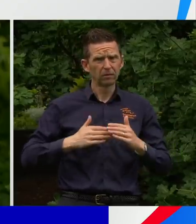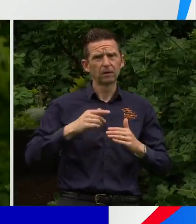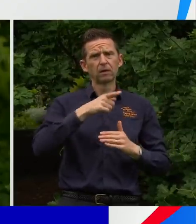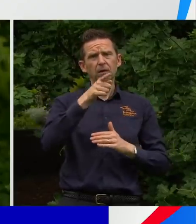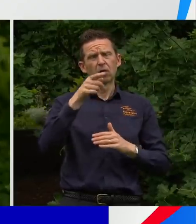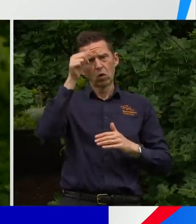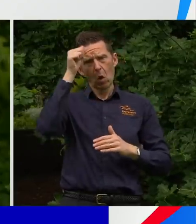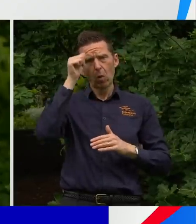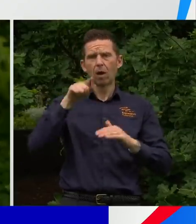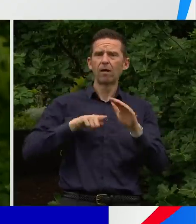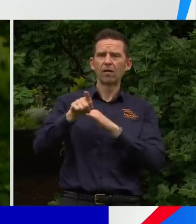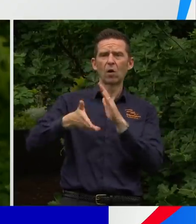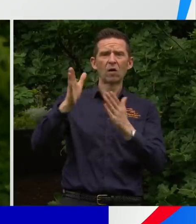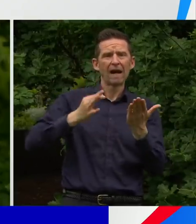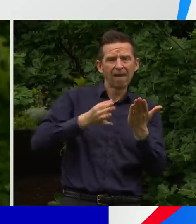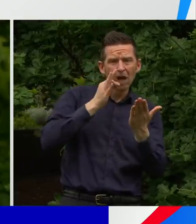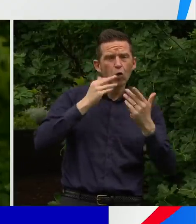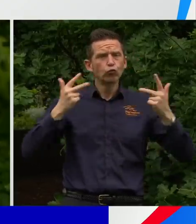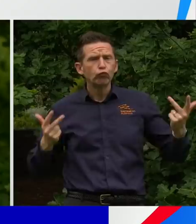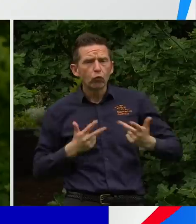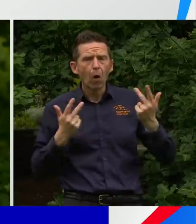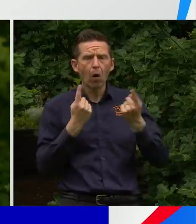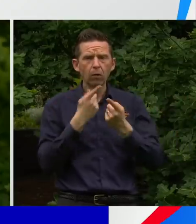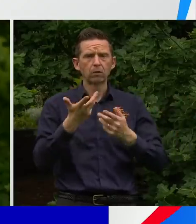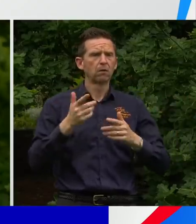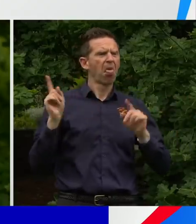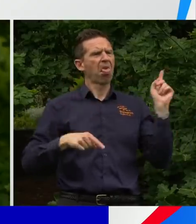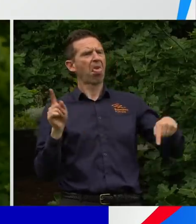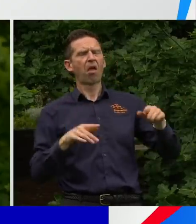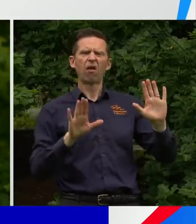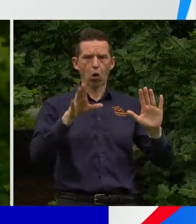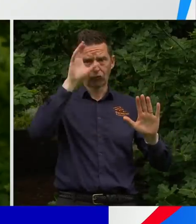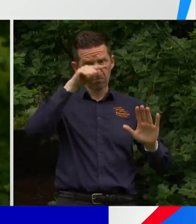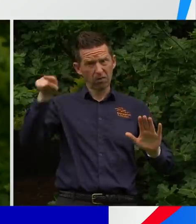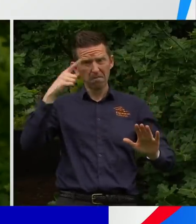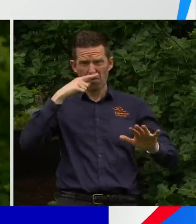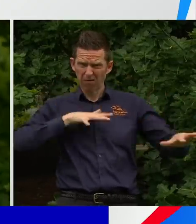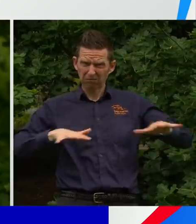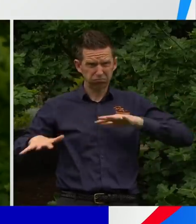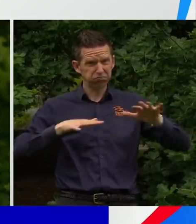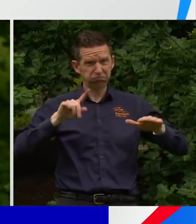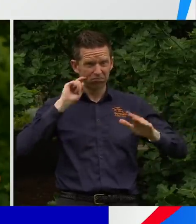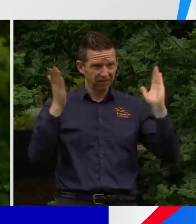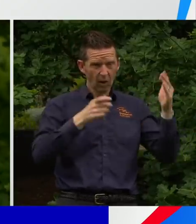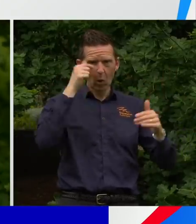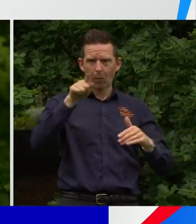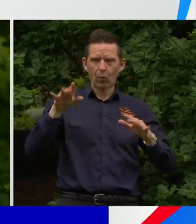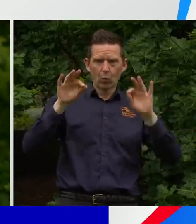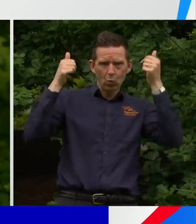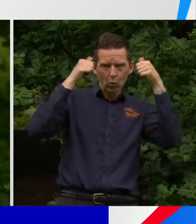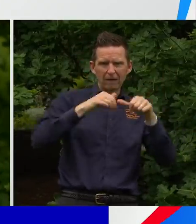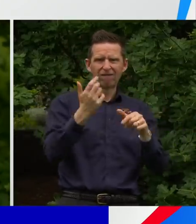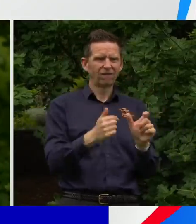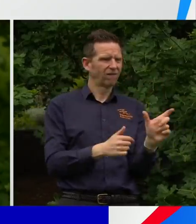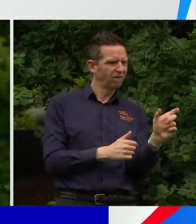that are for the first time having to move and start operating within a vaccinated economy. There's bound to be a few issues with check-ins here and there. There's bound to